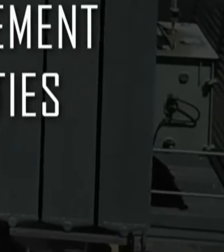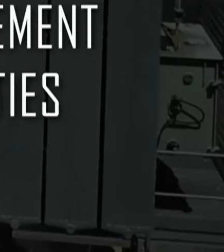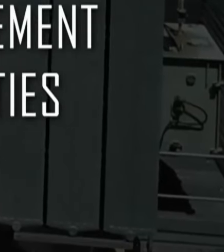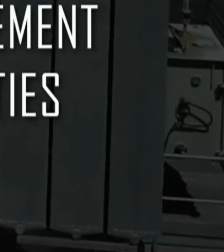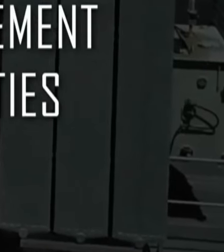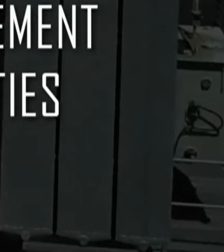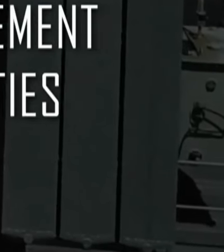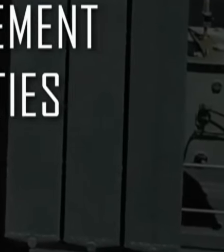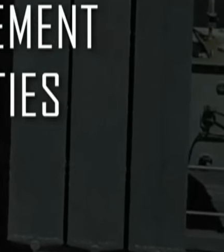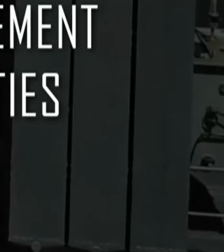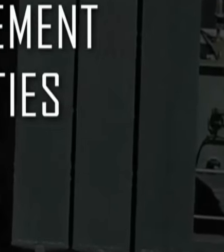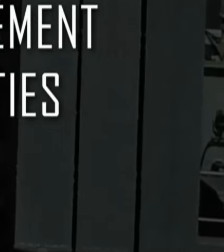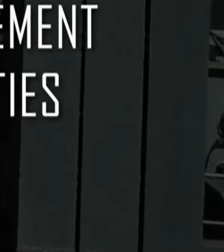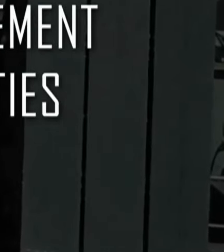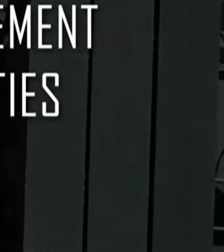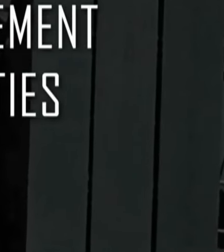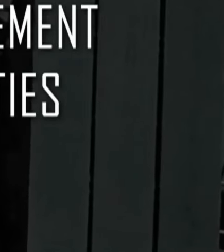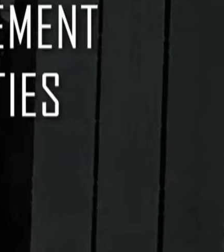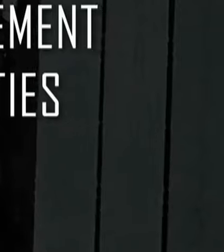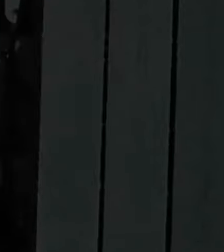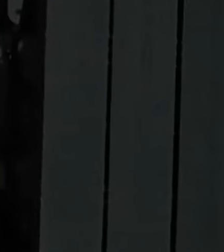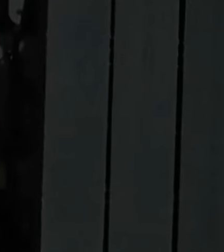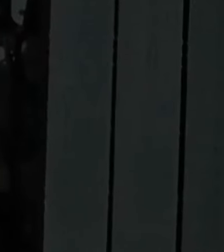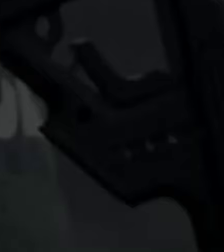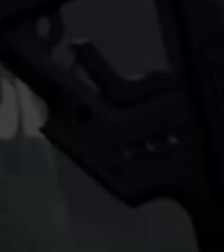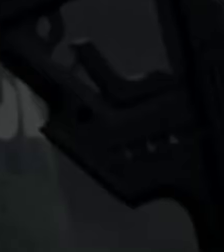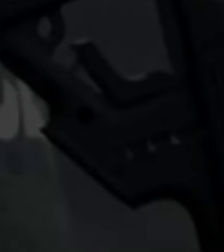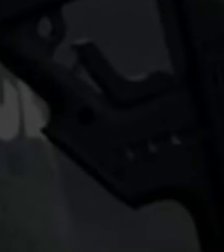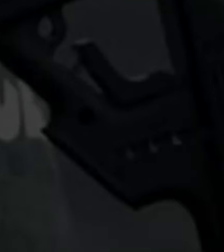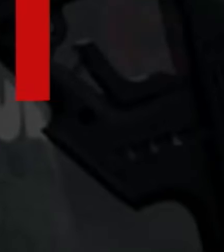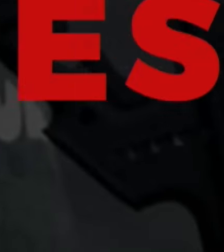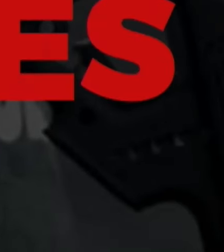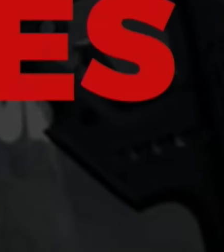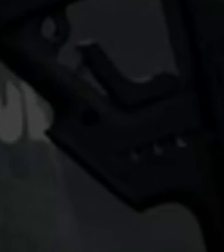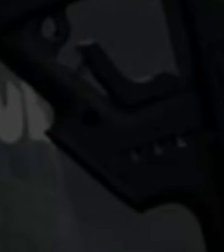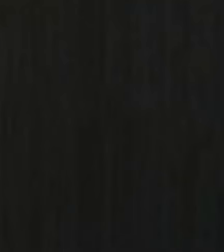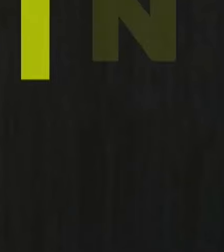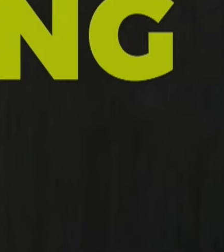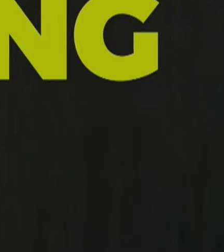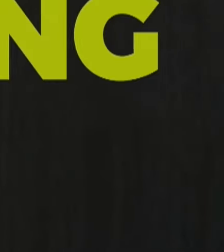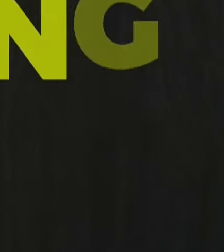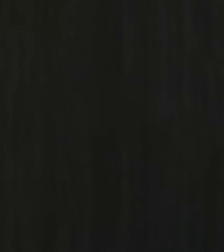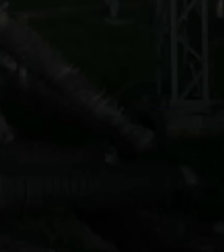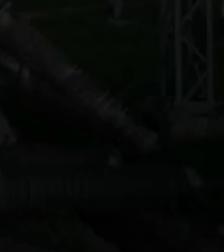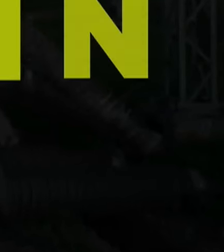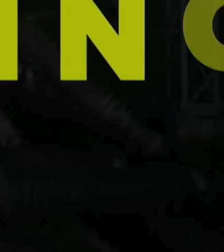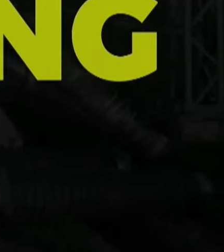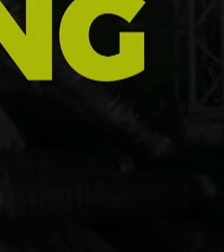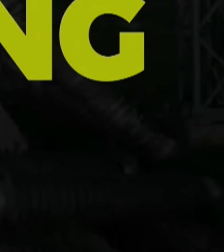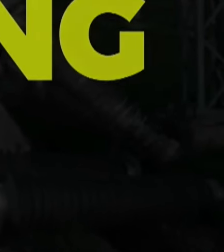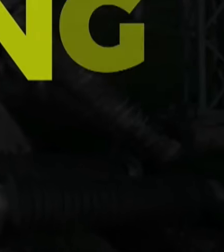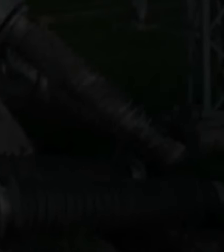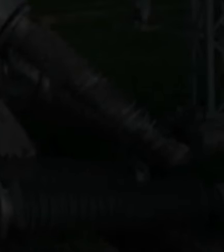all cases of suspicious movement around electrical facilities to security agencies. When you see something, say